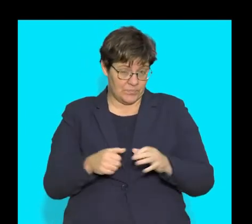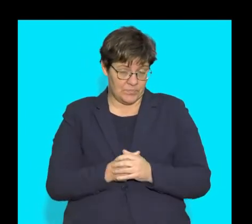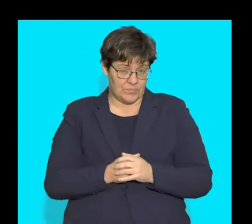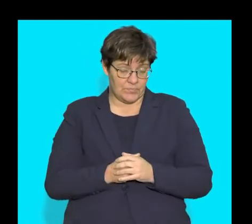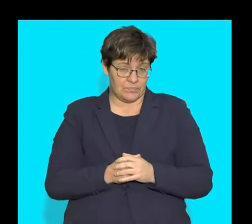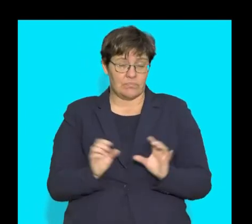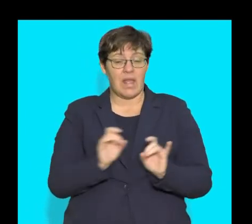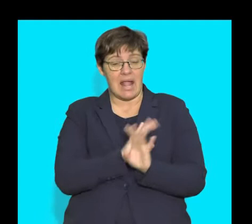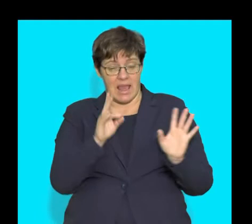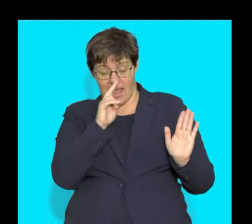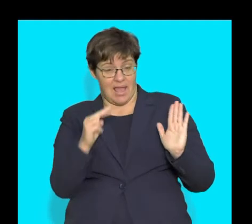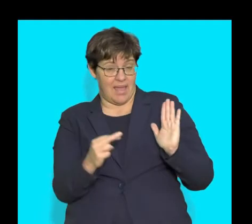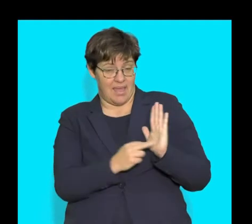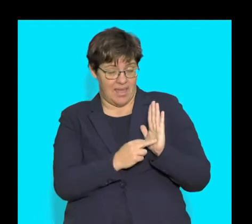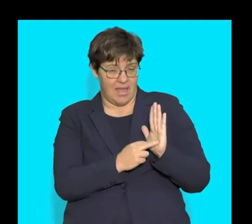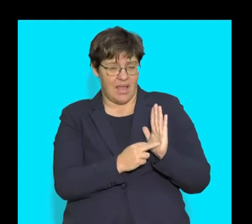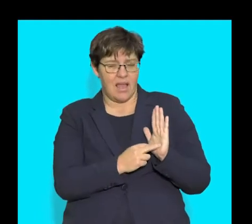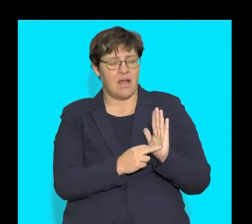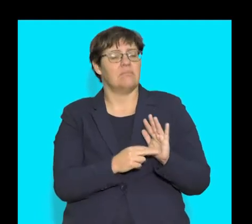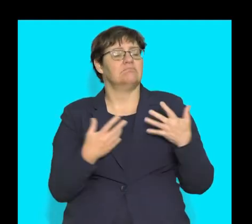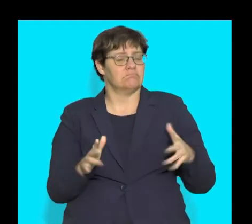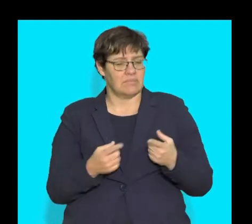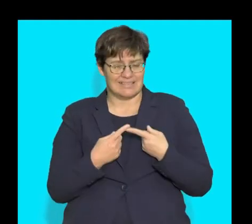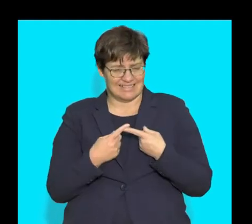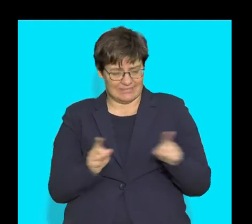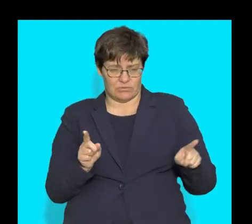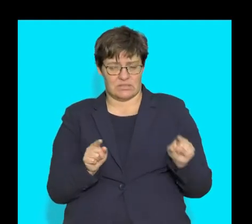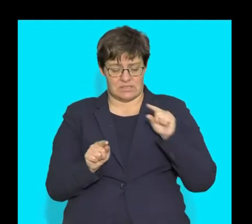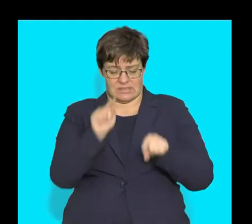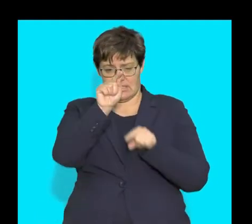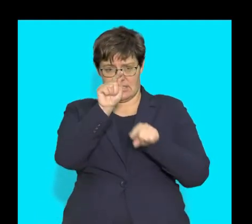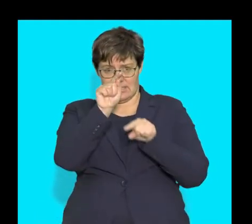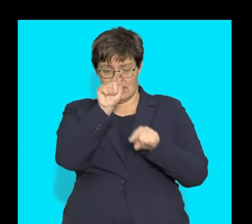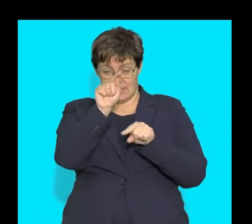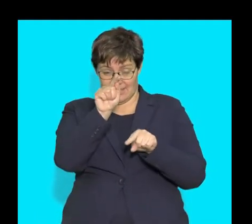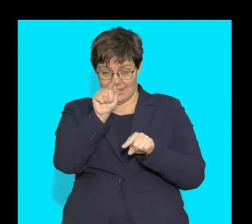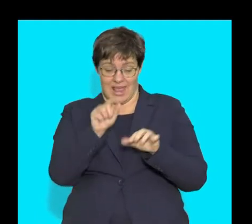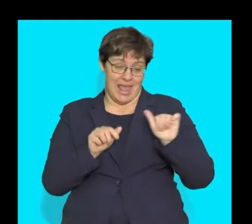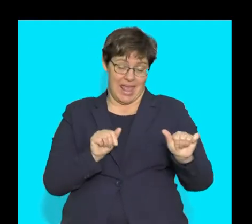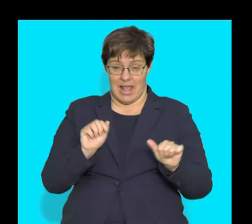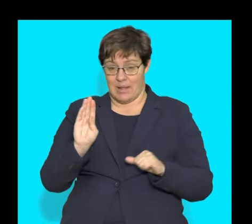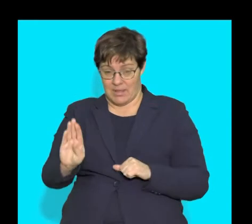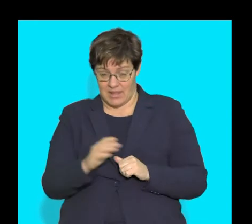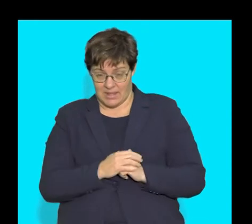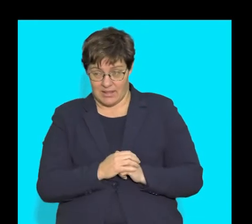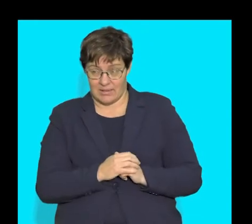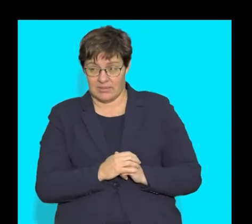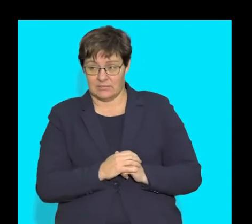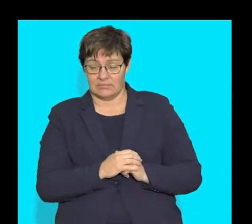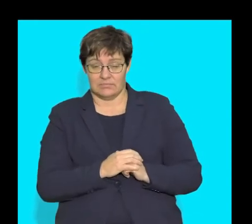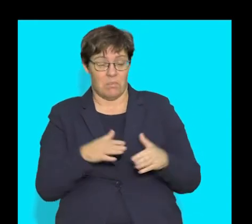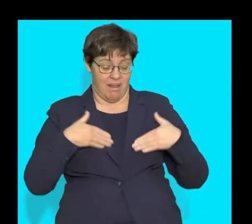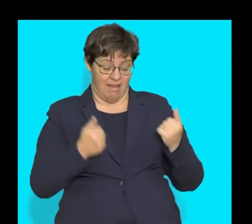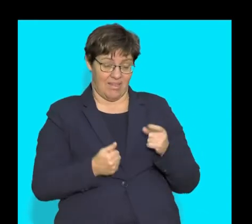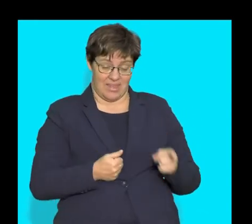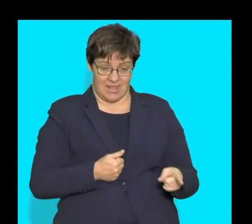guys, clearly we can see from this graph there is a significant difference in the level of blood glucose between person A who